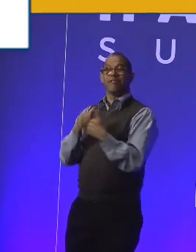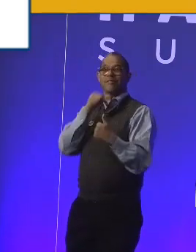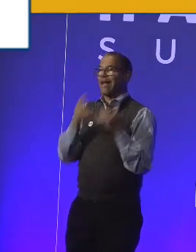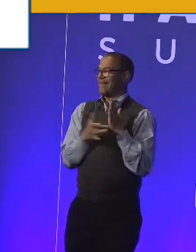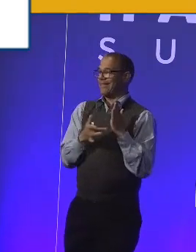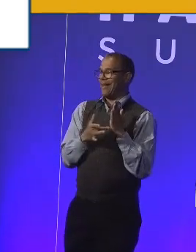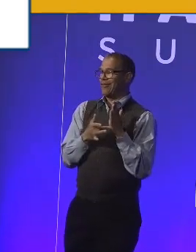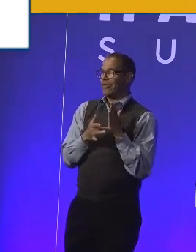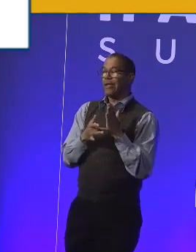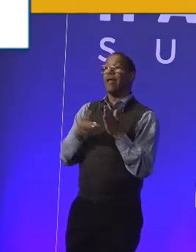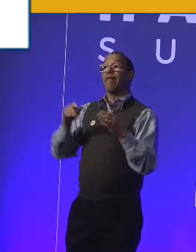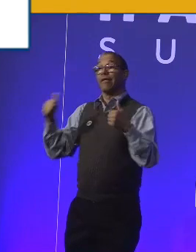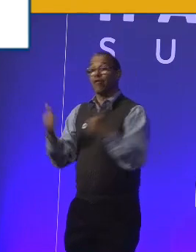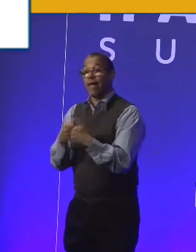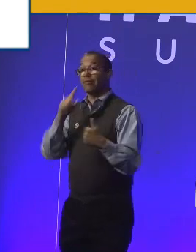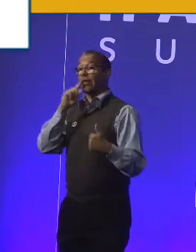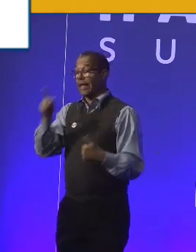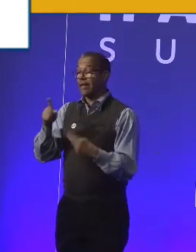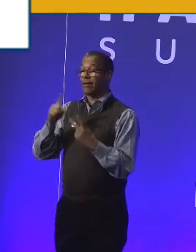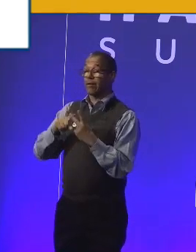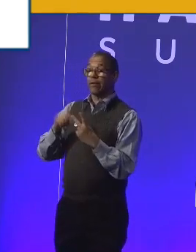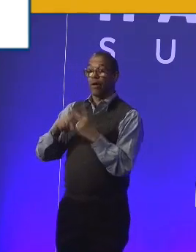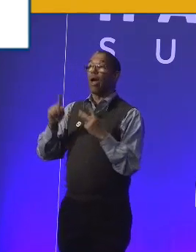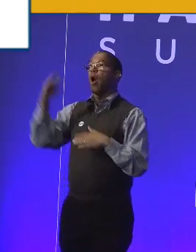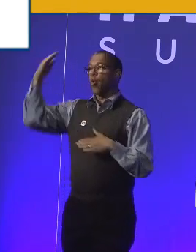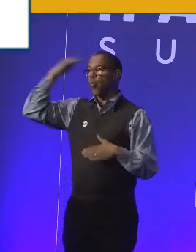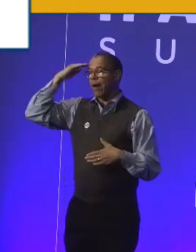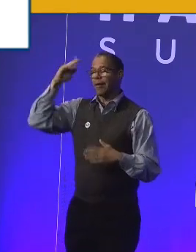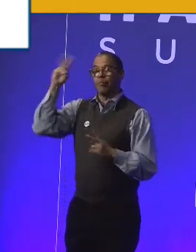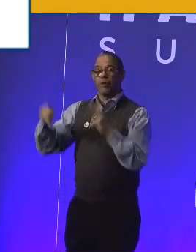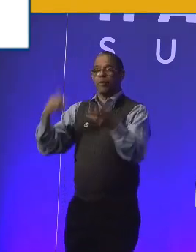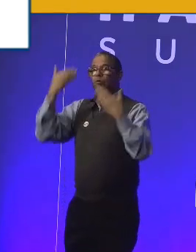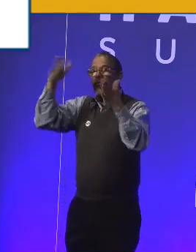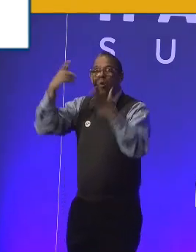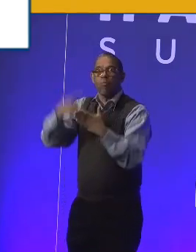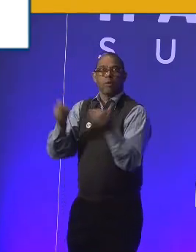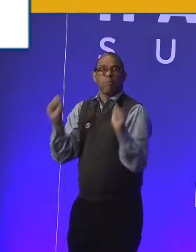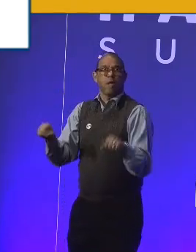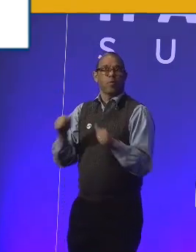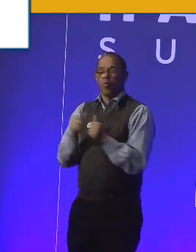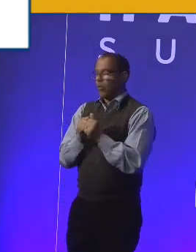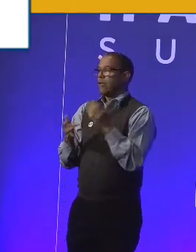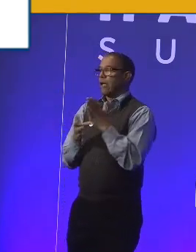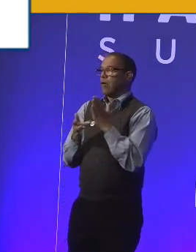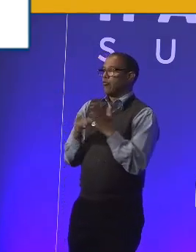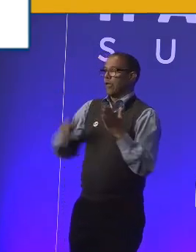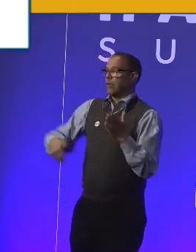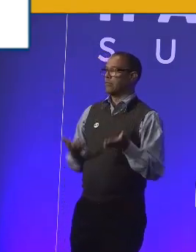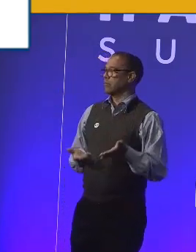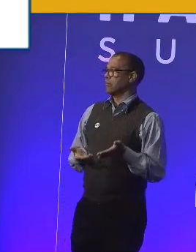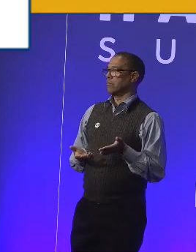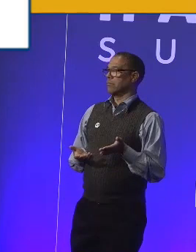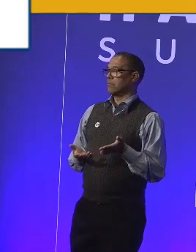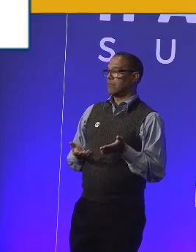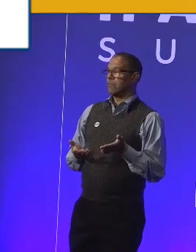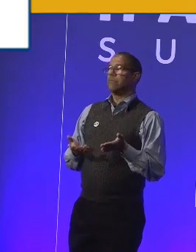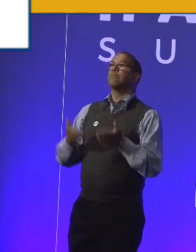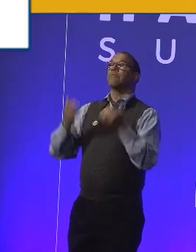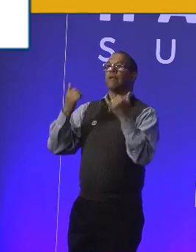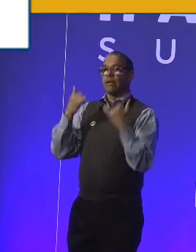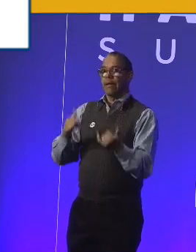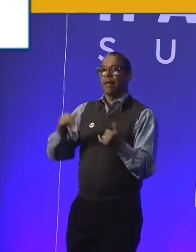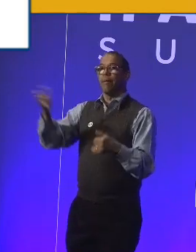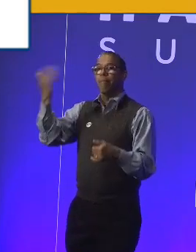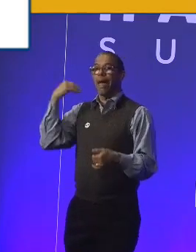awareness. The challenge is absolutely awareness. People don't know what's possible. I didn't do so badly because they invited me back in November